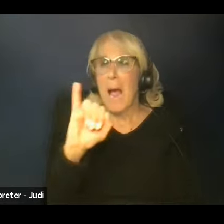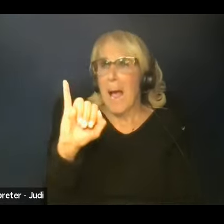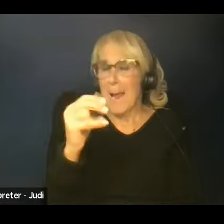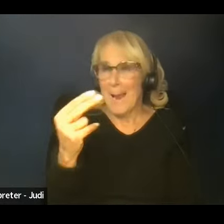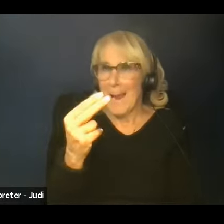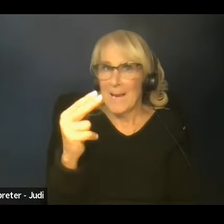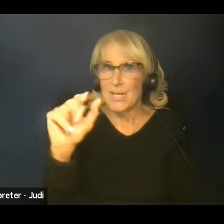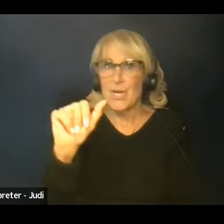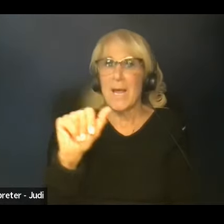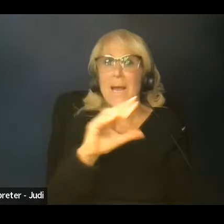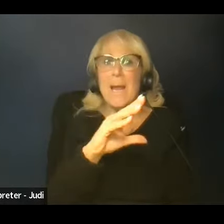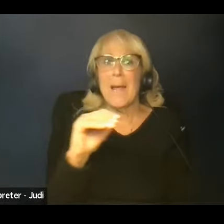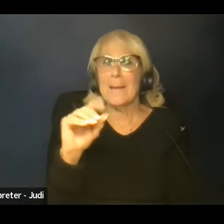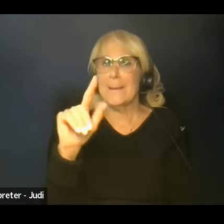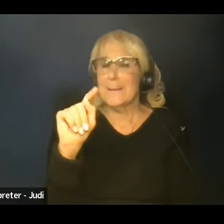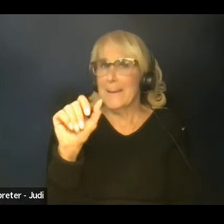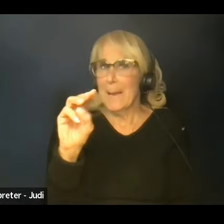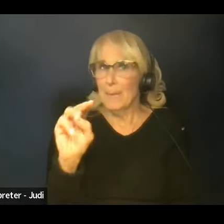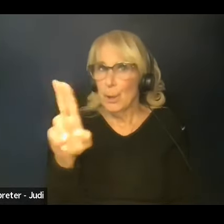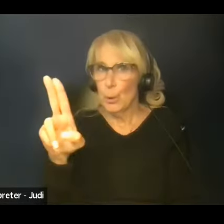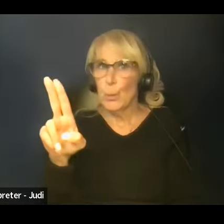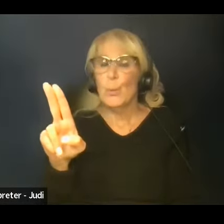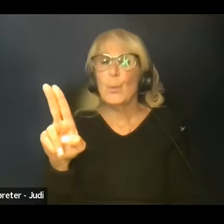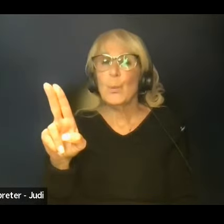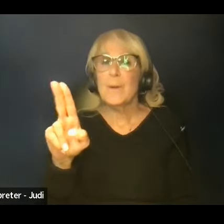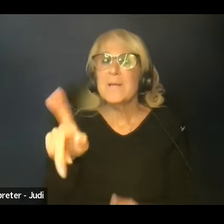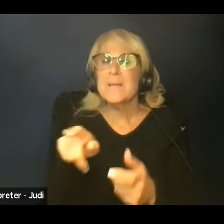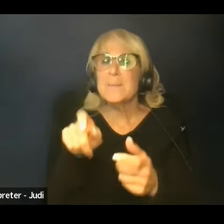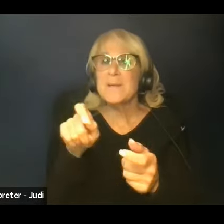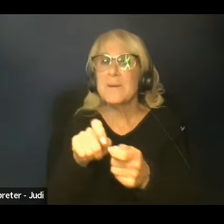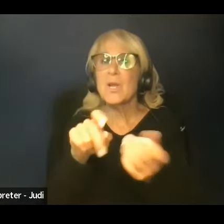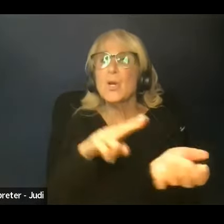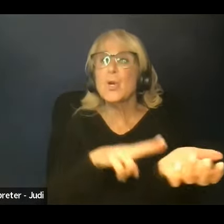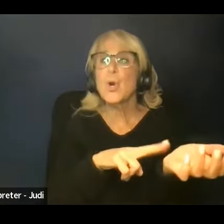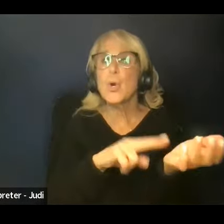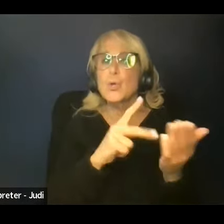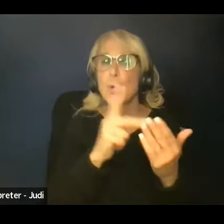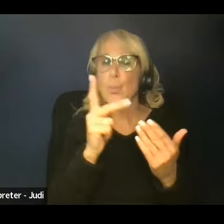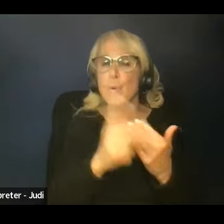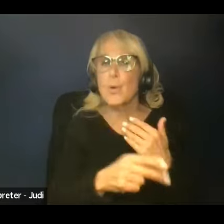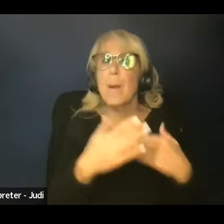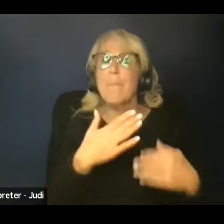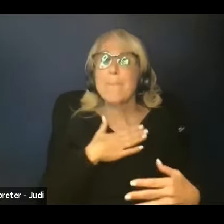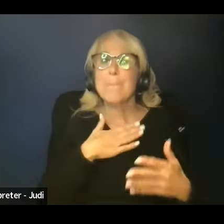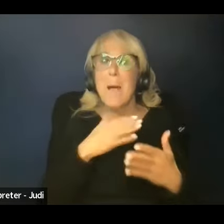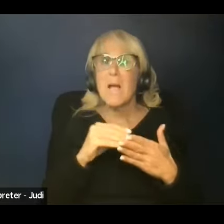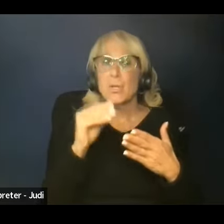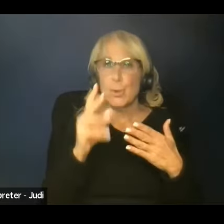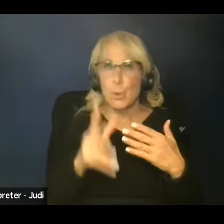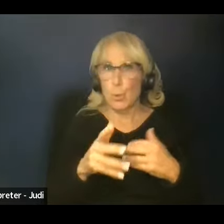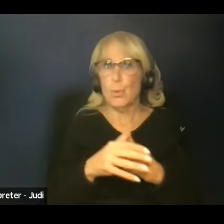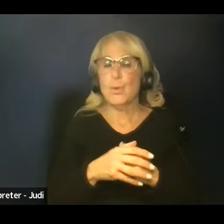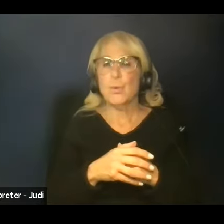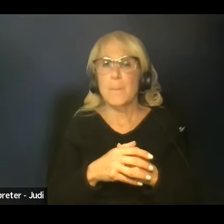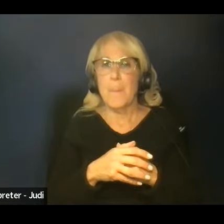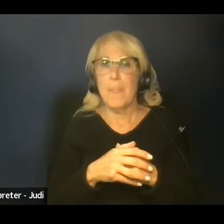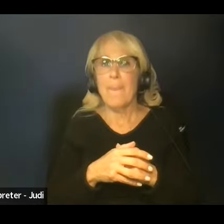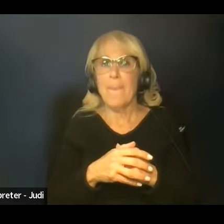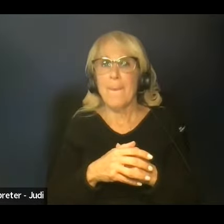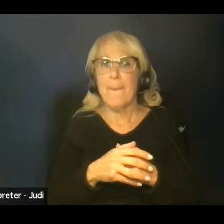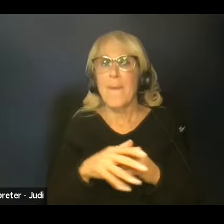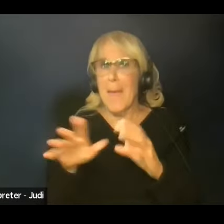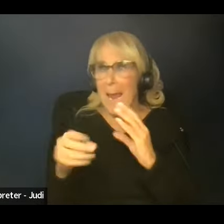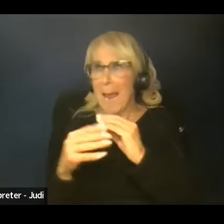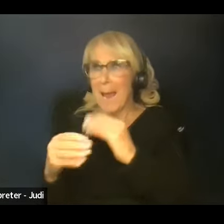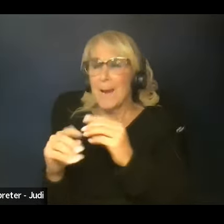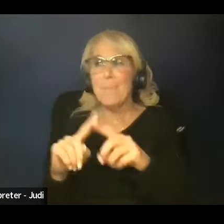TAMIU and specifically the nursing program or my students, and we can obviously add the other ones, but